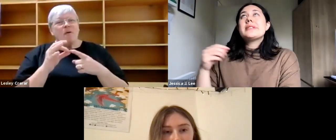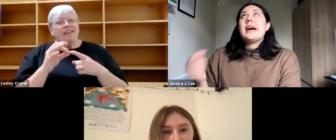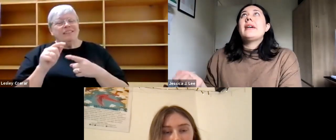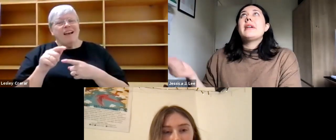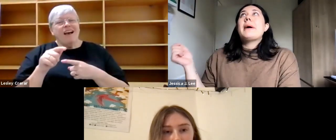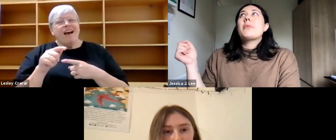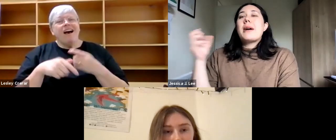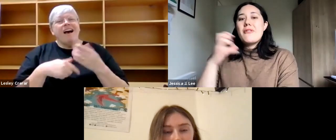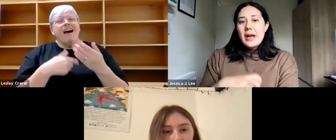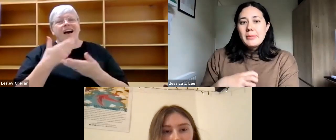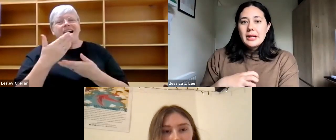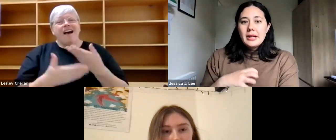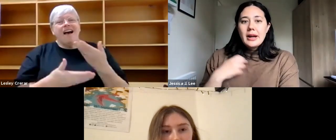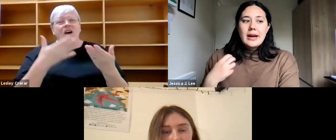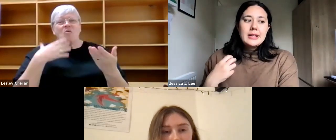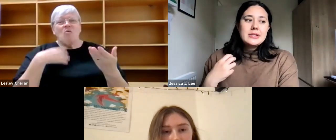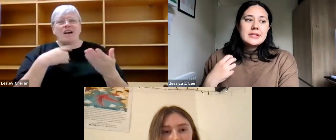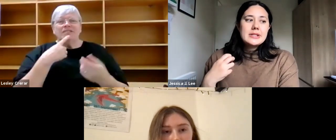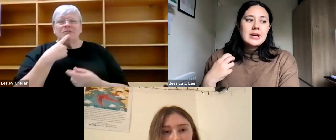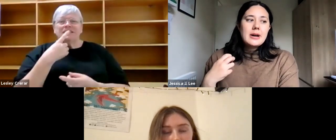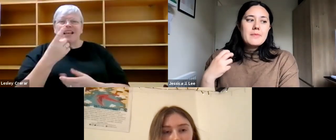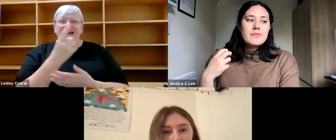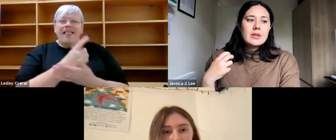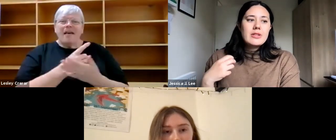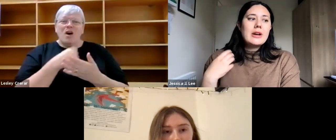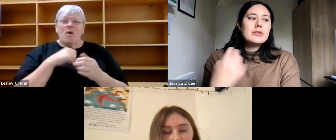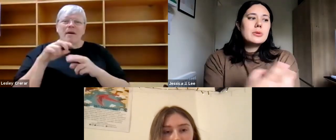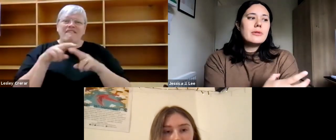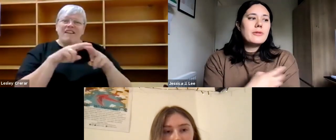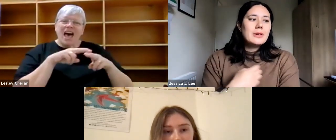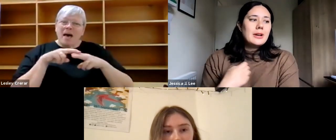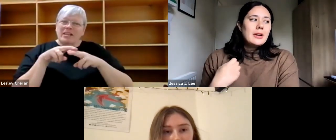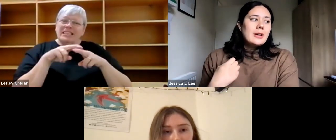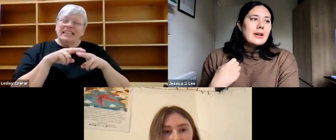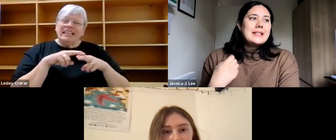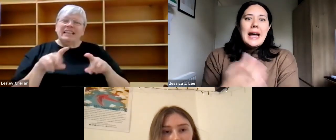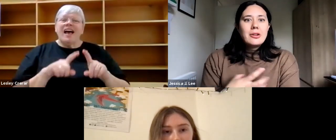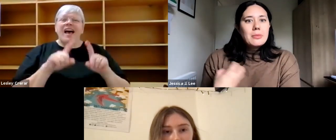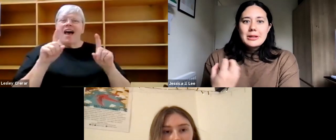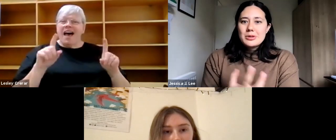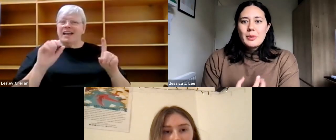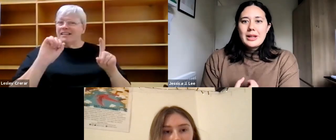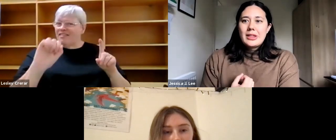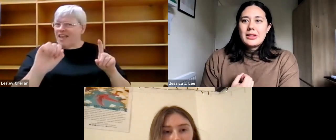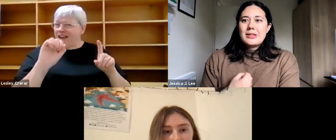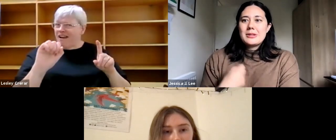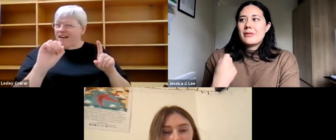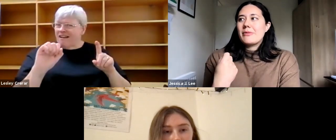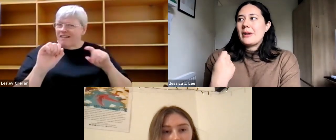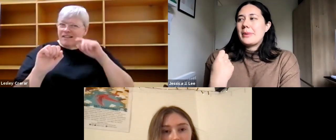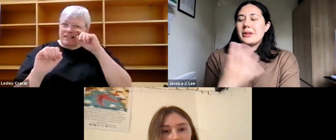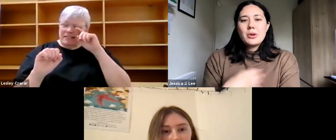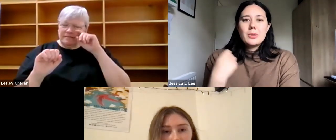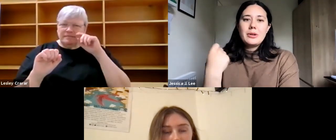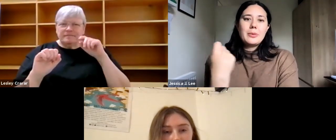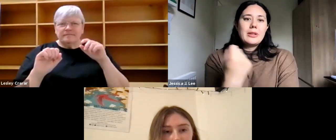I wanted to tell about my family and their sort of entanglement with the sort